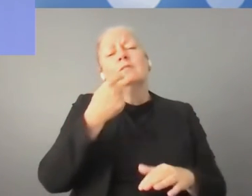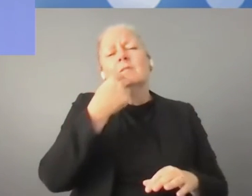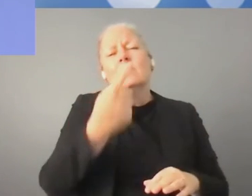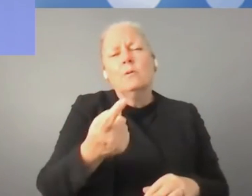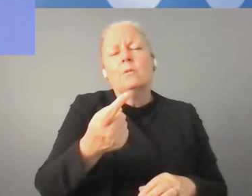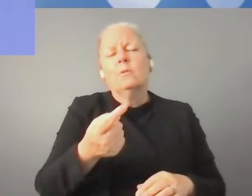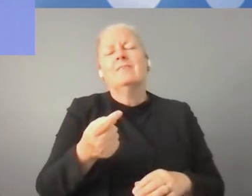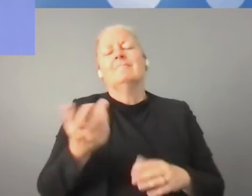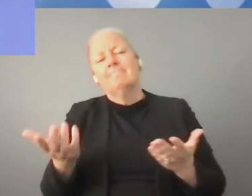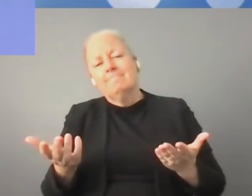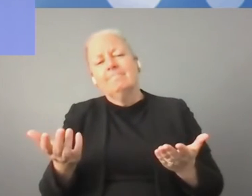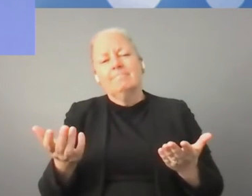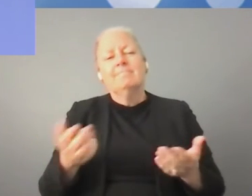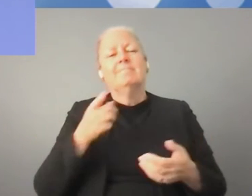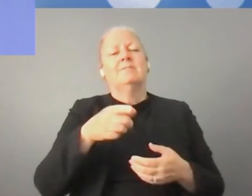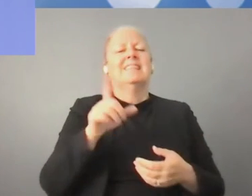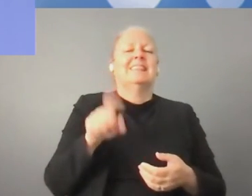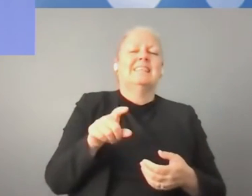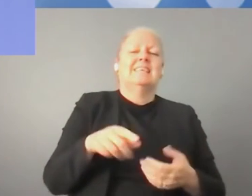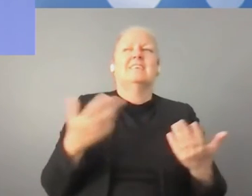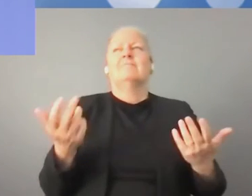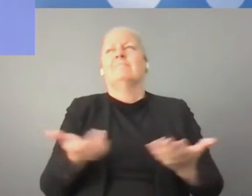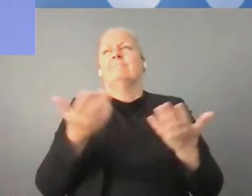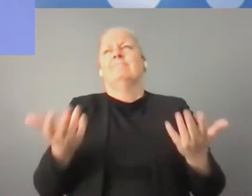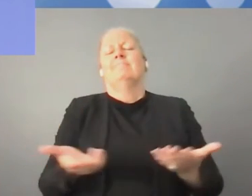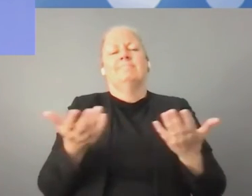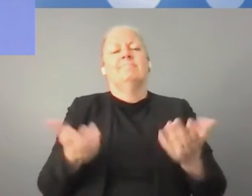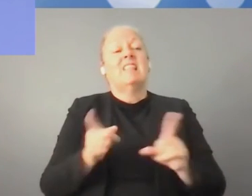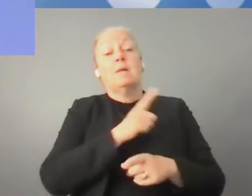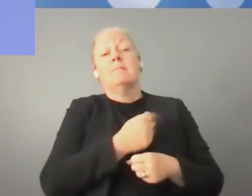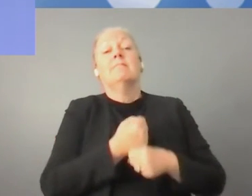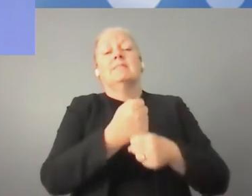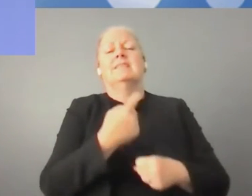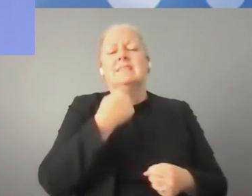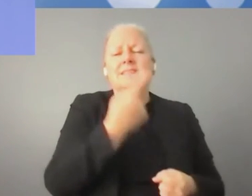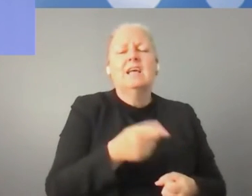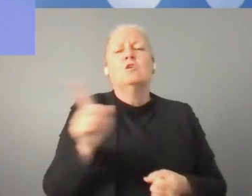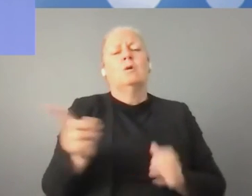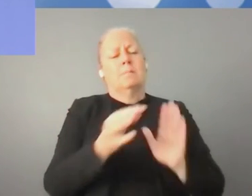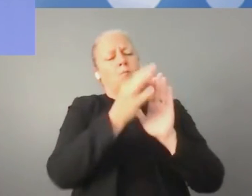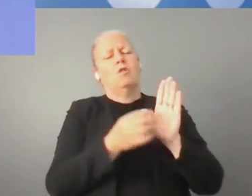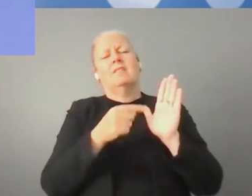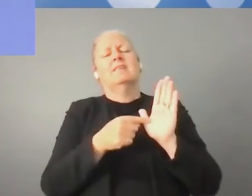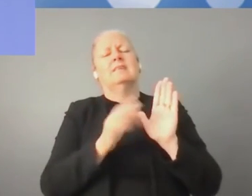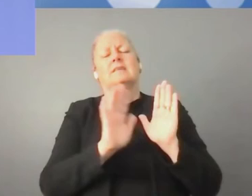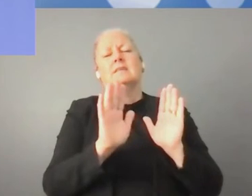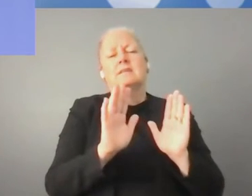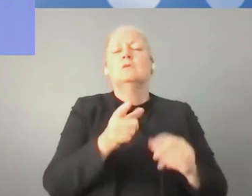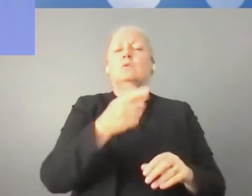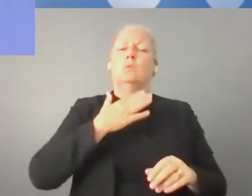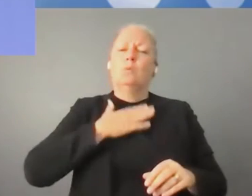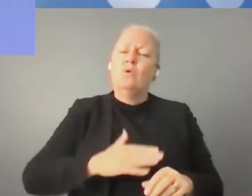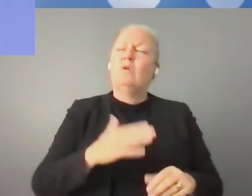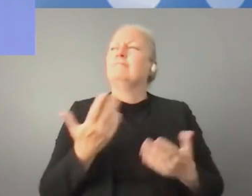You need, very much like Ambassador Verdier said, a set of policies to inform, to offer direct